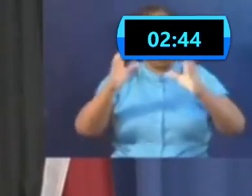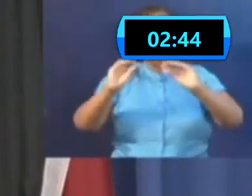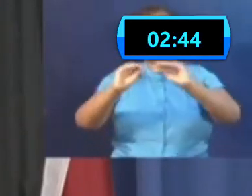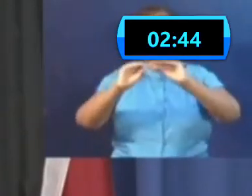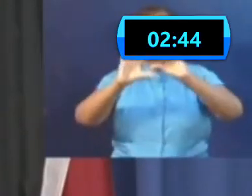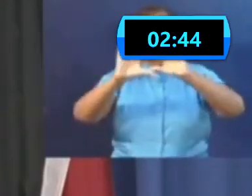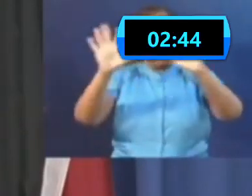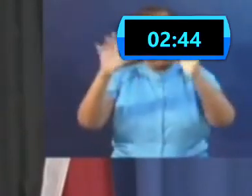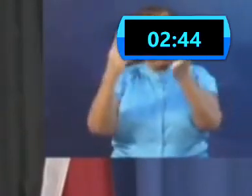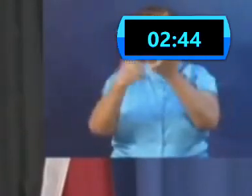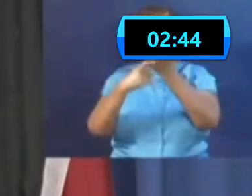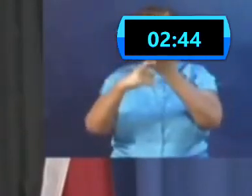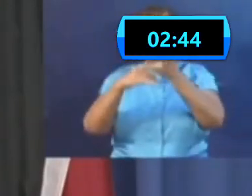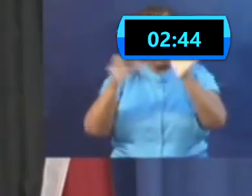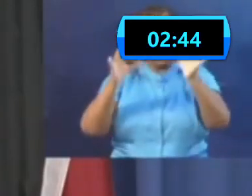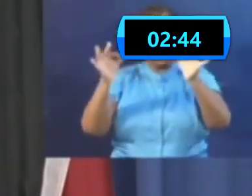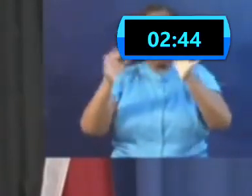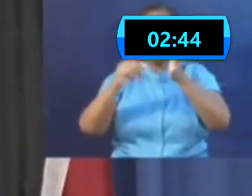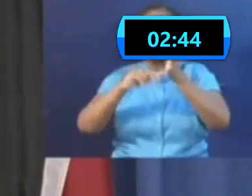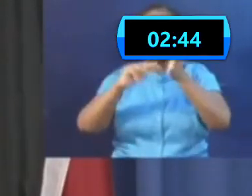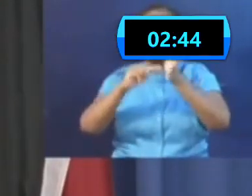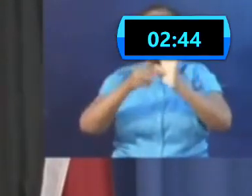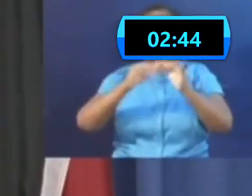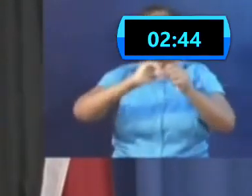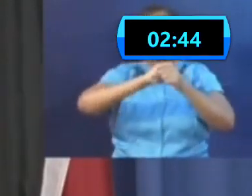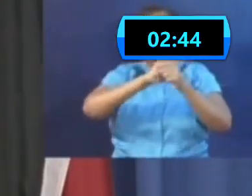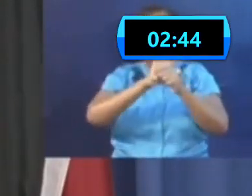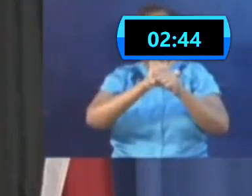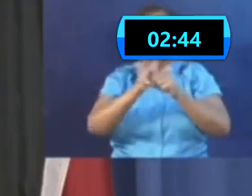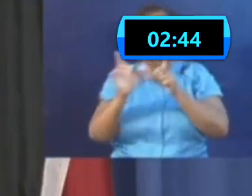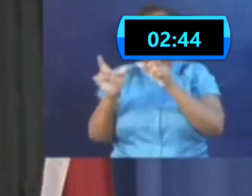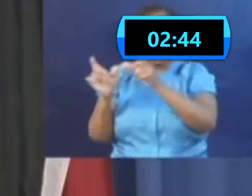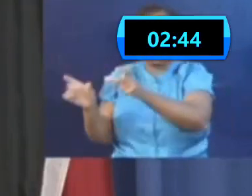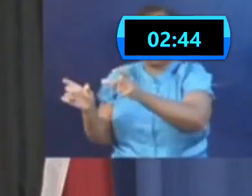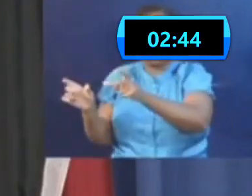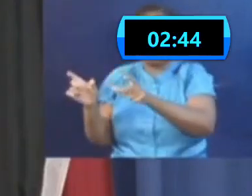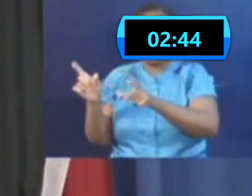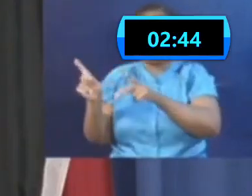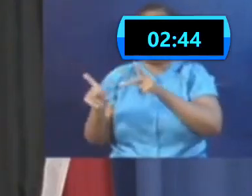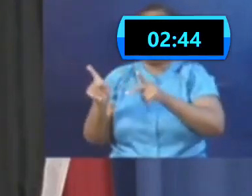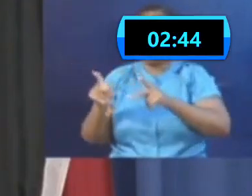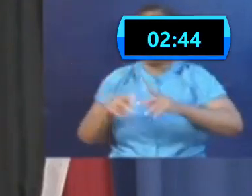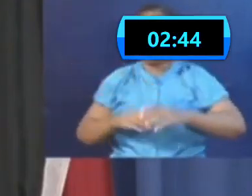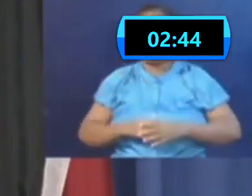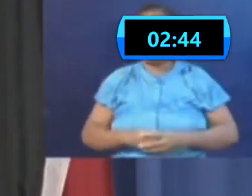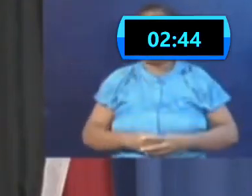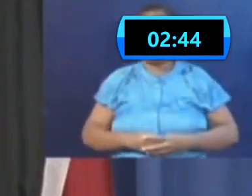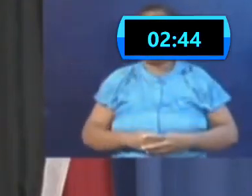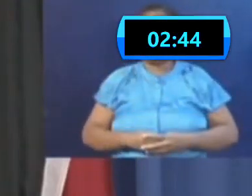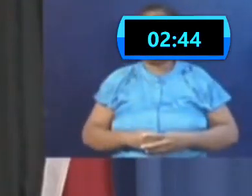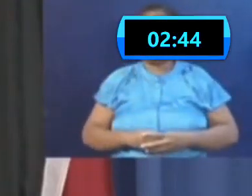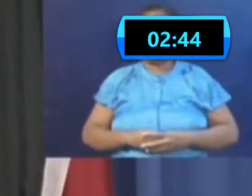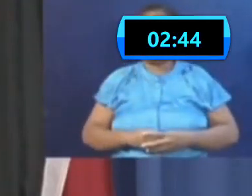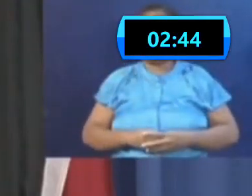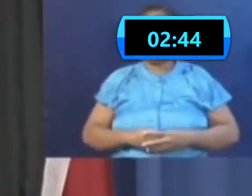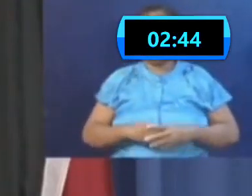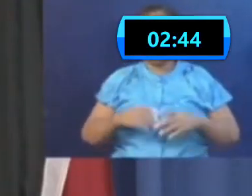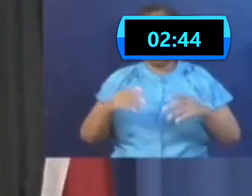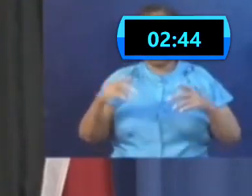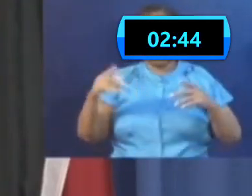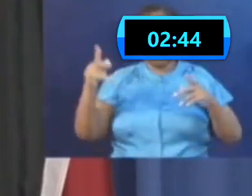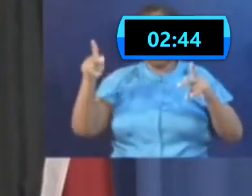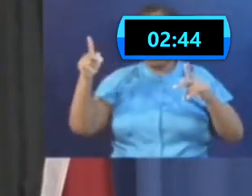criteria remains for quarantined individuals and the discharge criteria for isolated individuals. So the difference being,